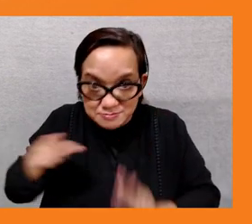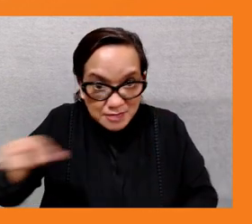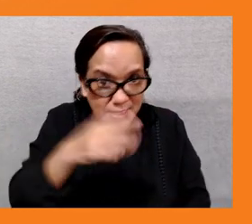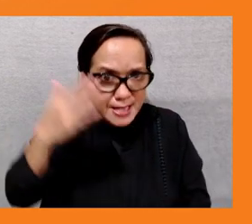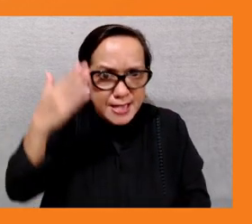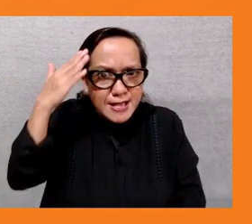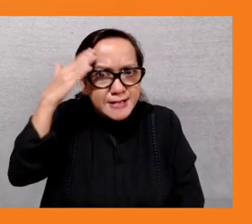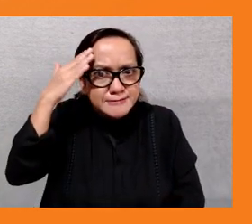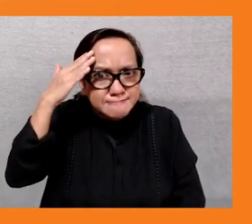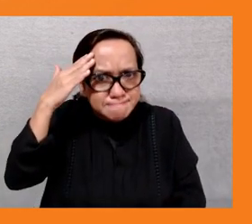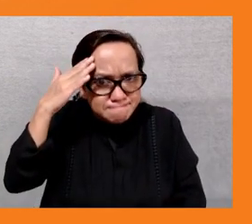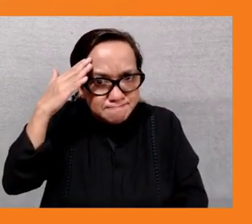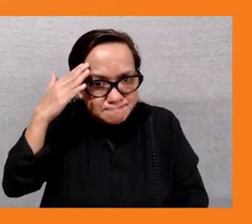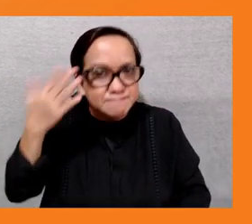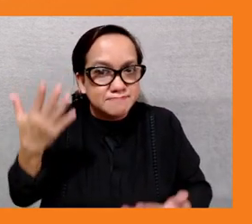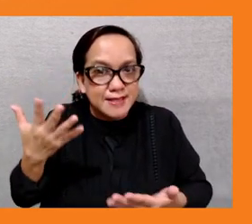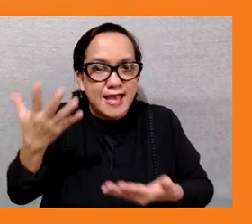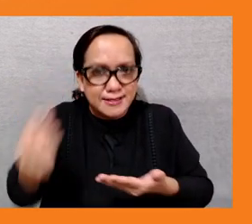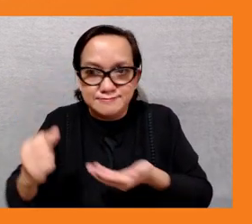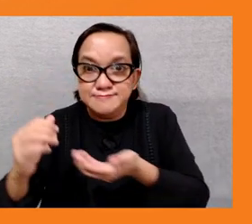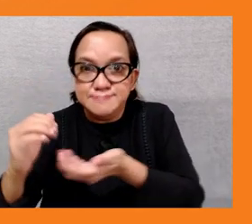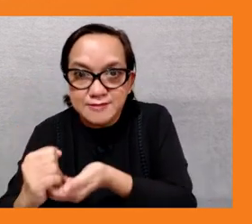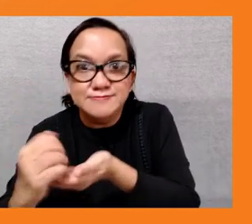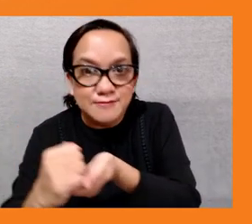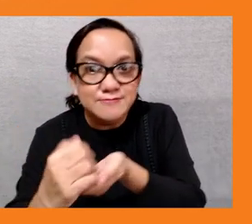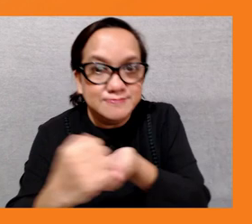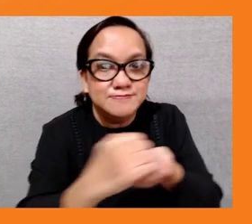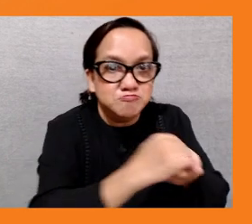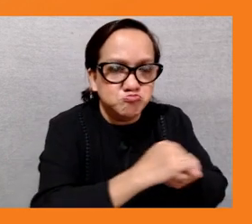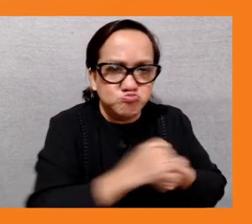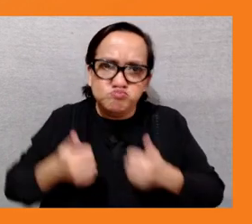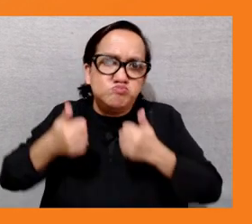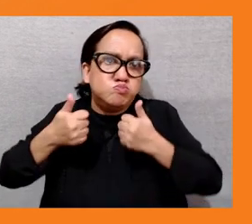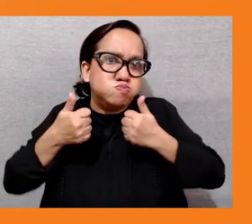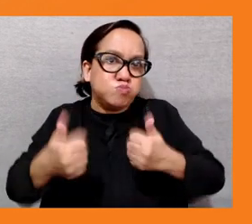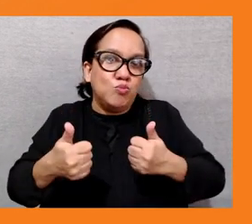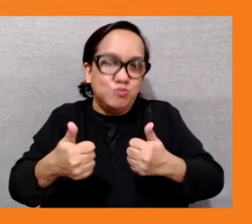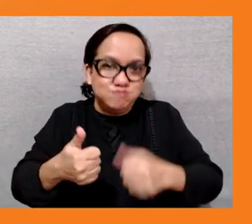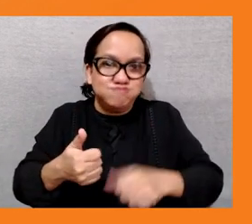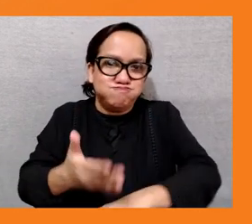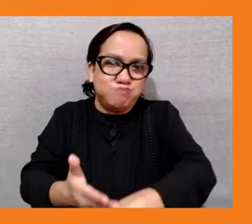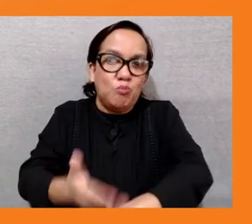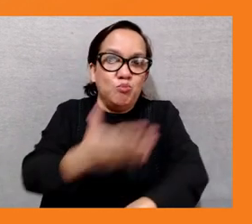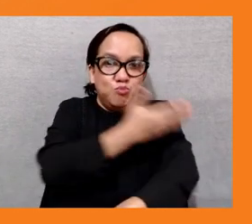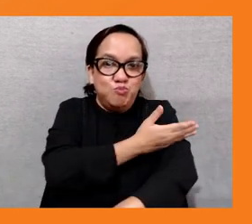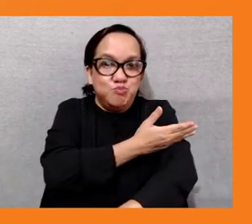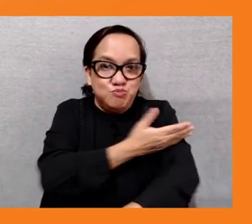at thank you felix and thank you kate um simon i think has a question also for grafid and talia